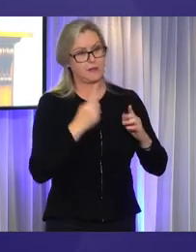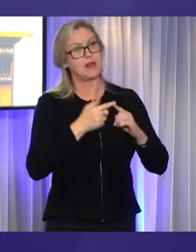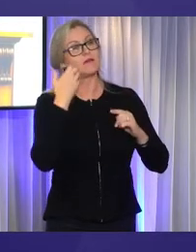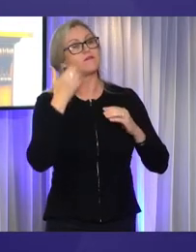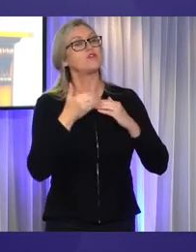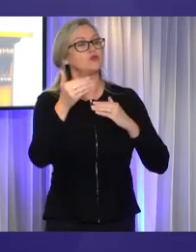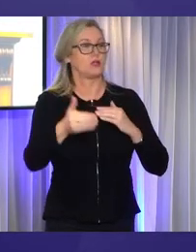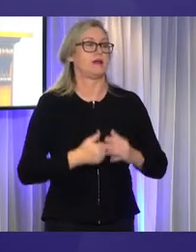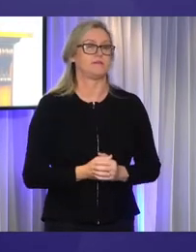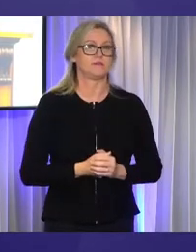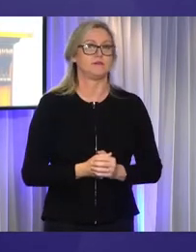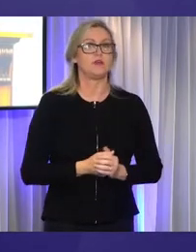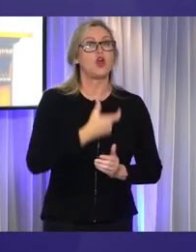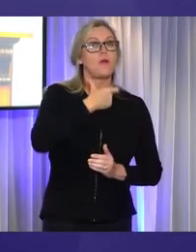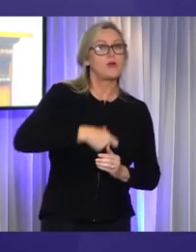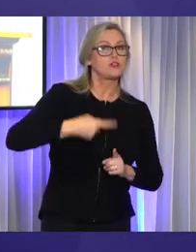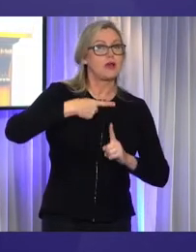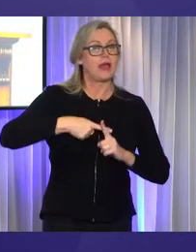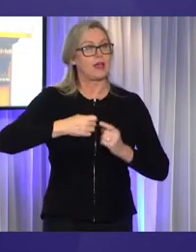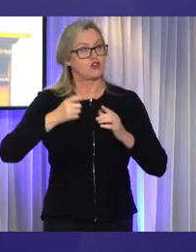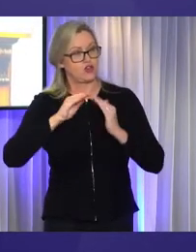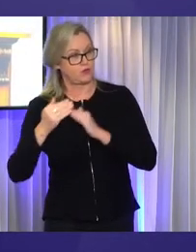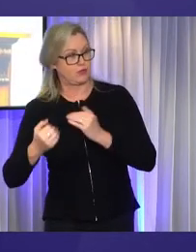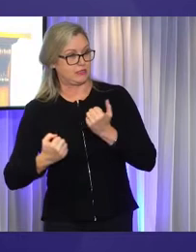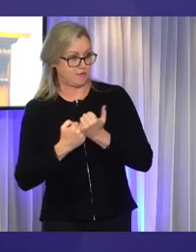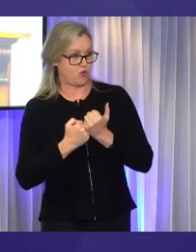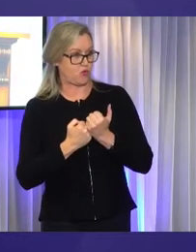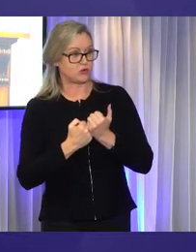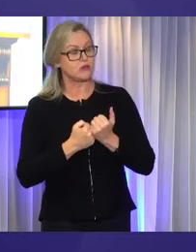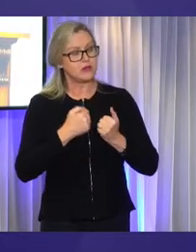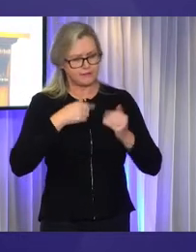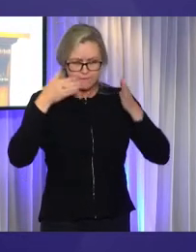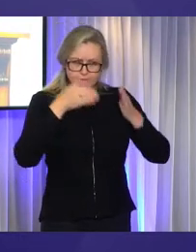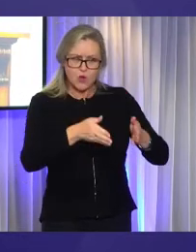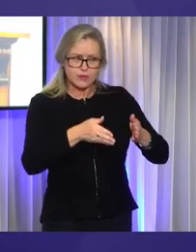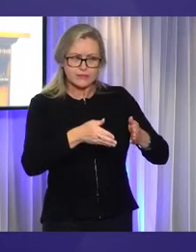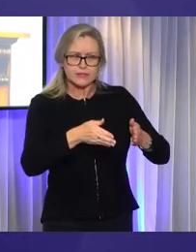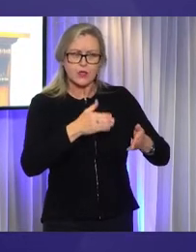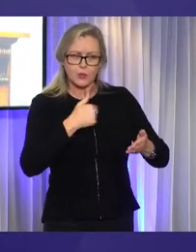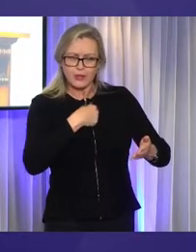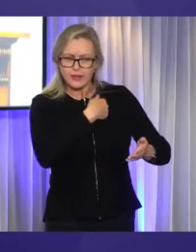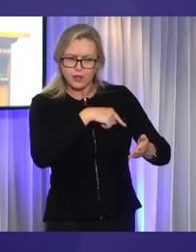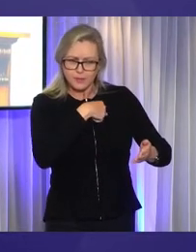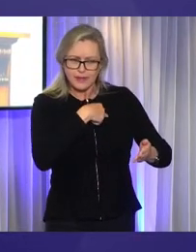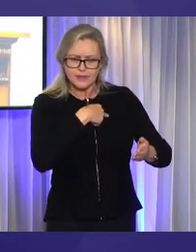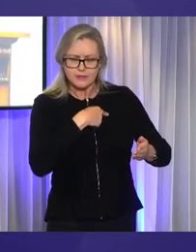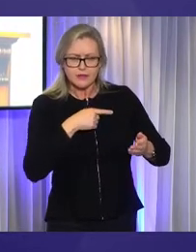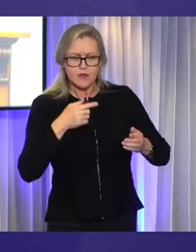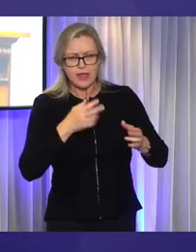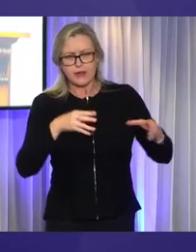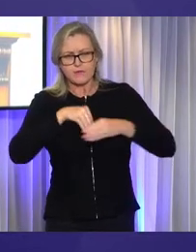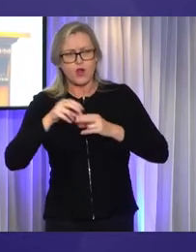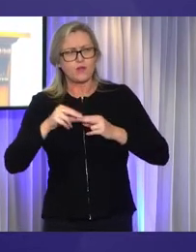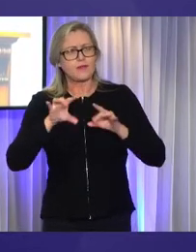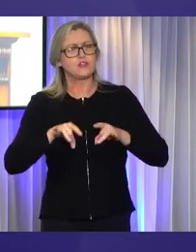Personal and community support and the progress we're making in Tasmania as part of our commitment to Australia's Disability Strategy